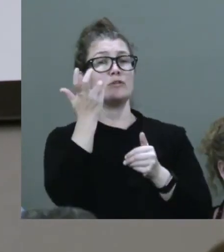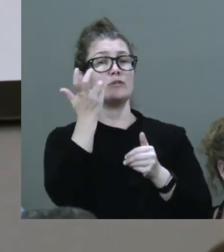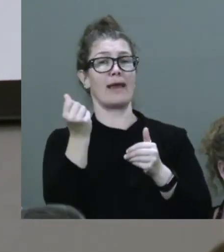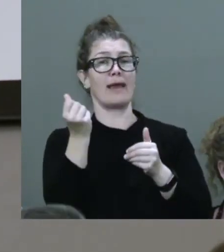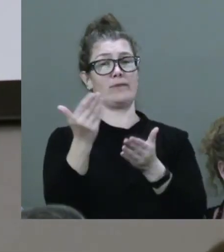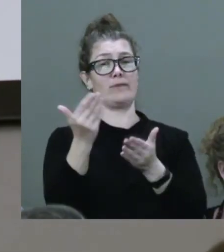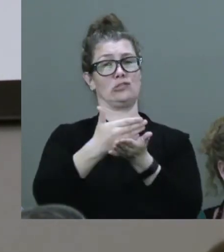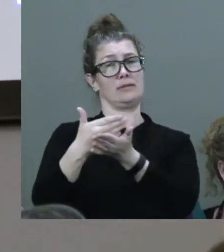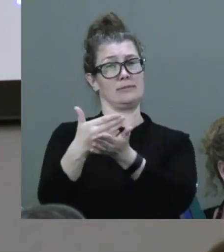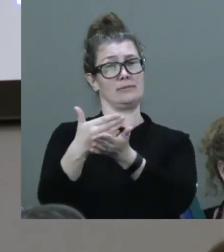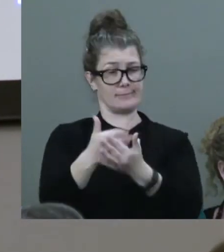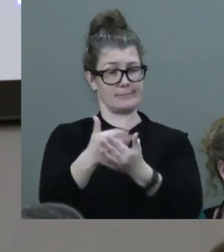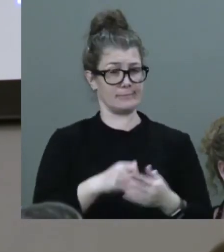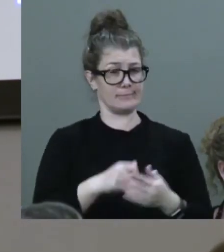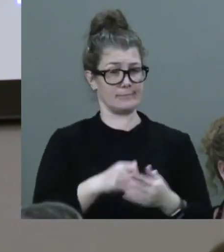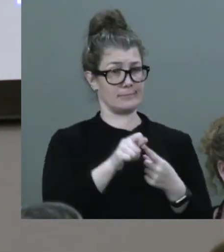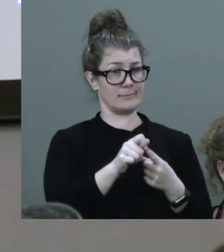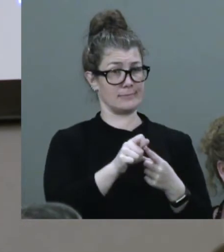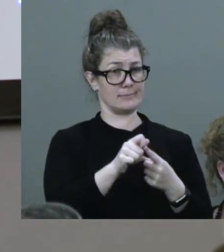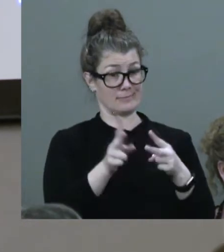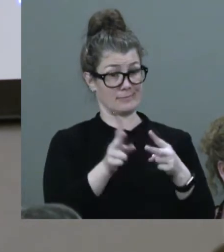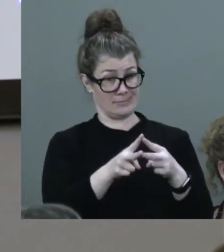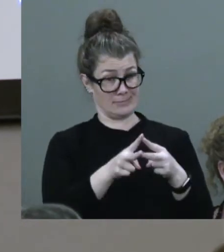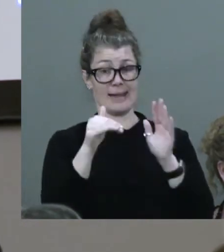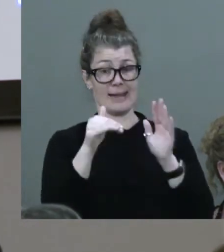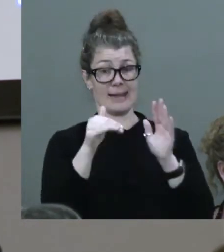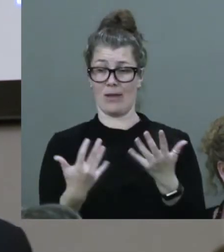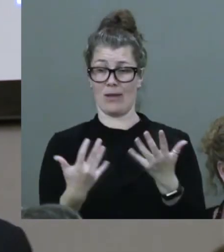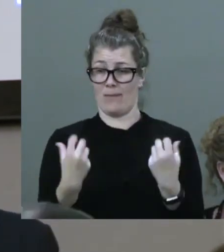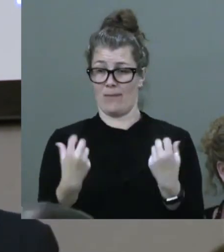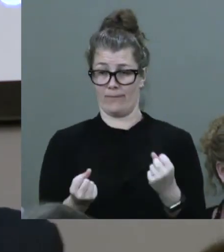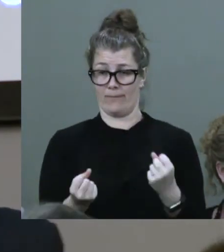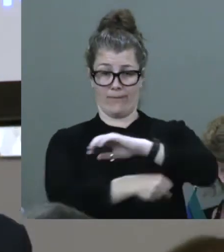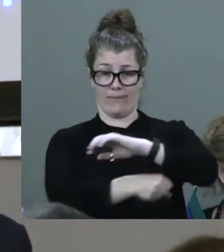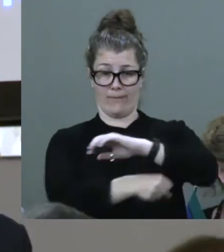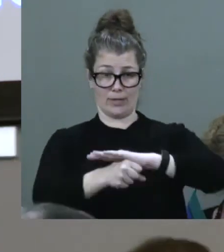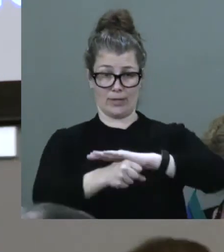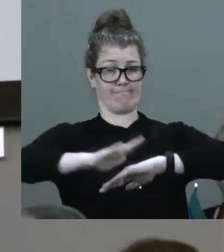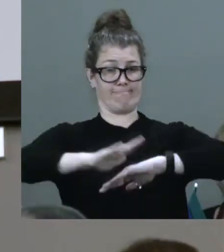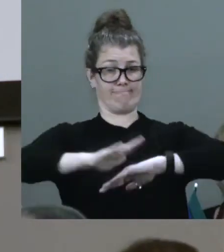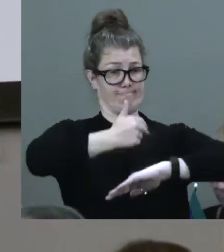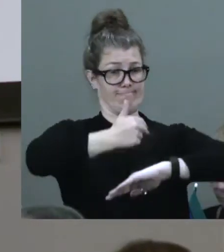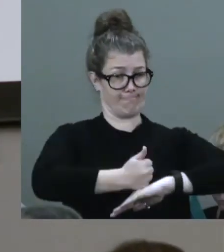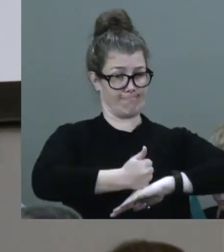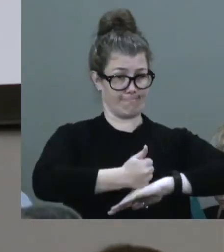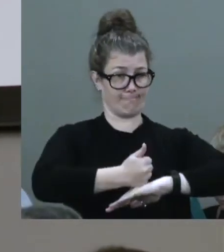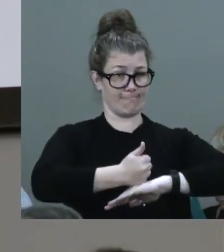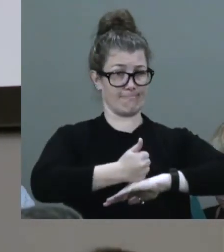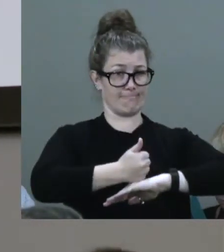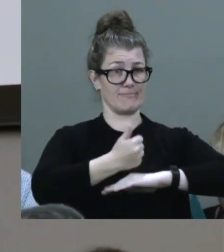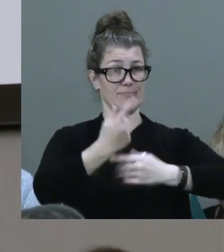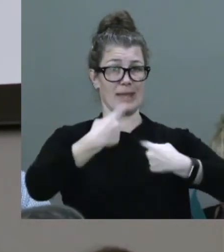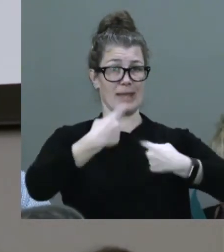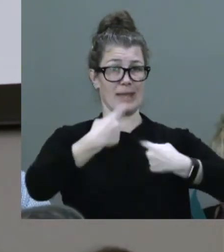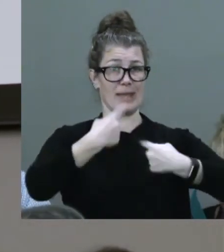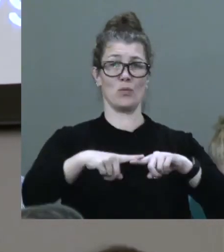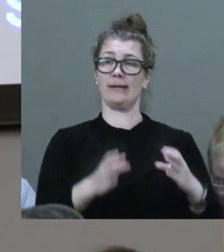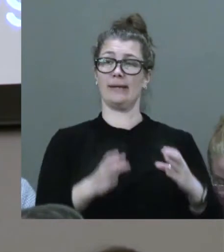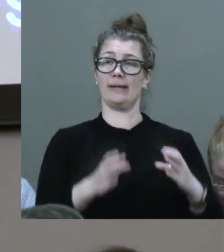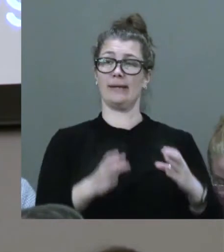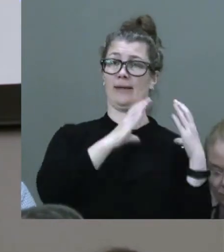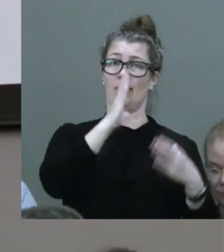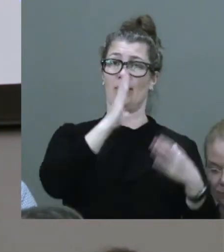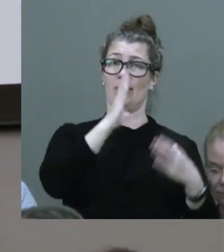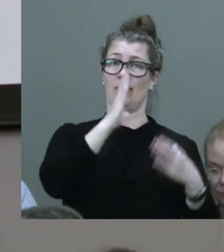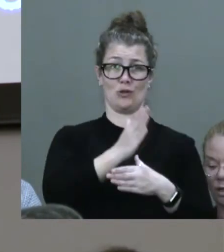Those now exist. Those foundations have been laid and we together took up the job of their